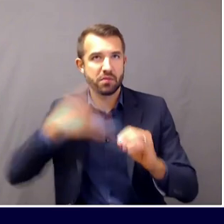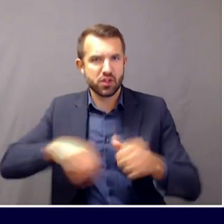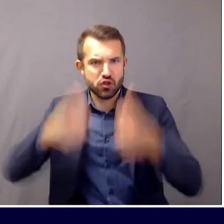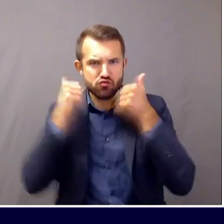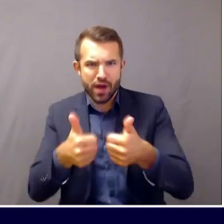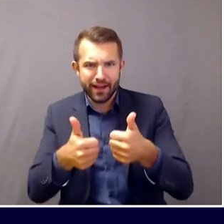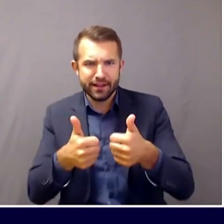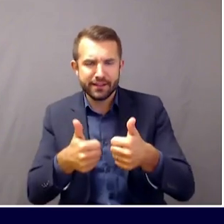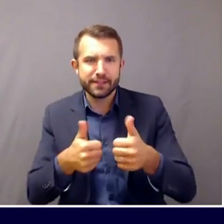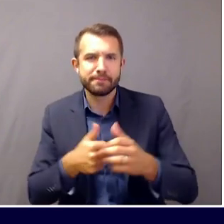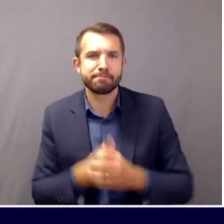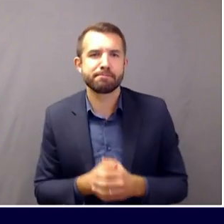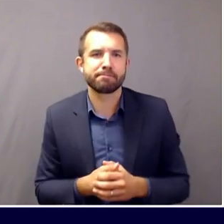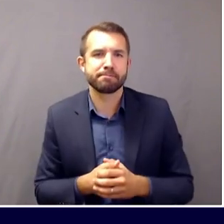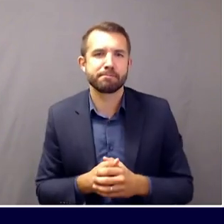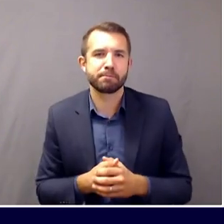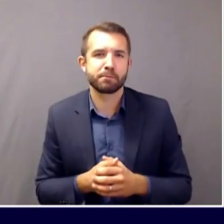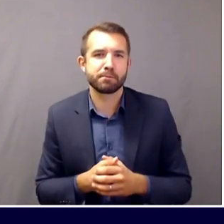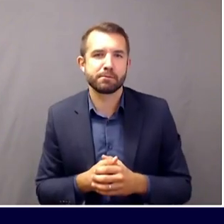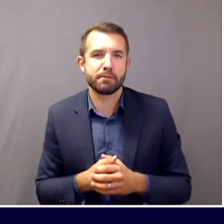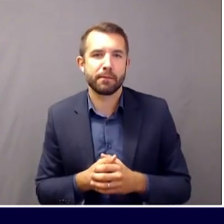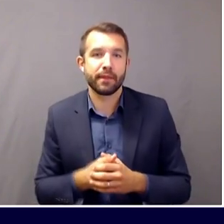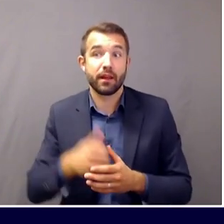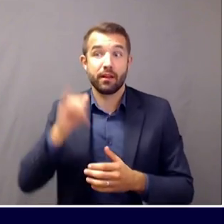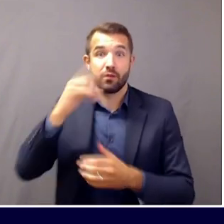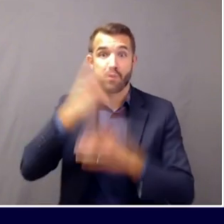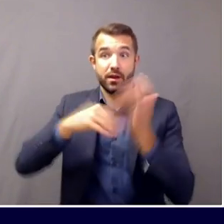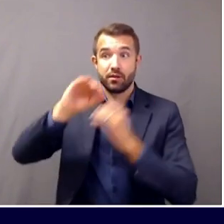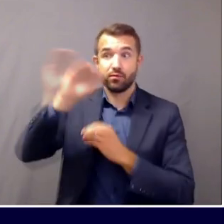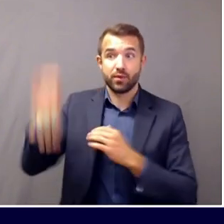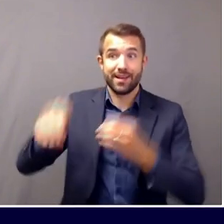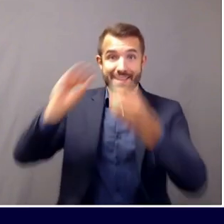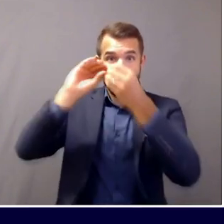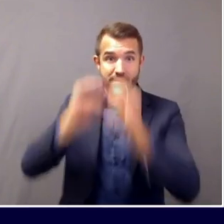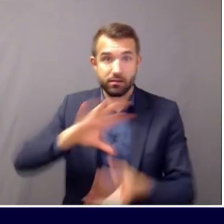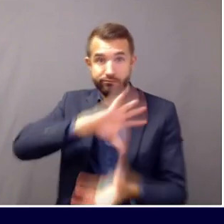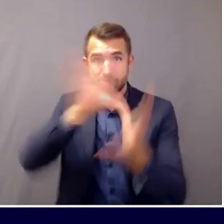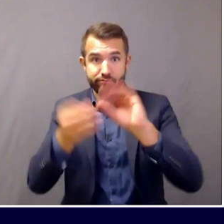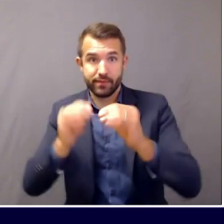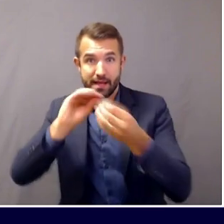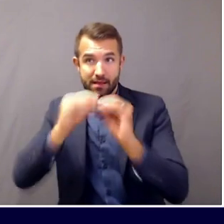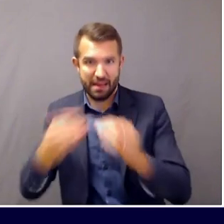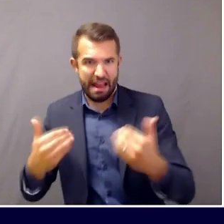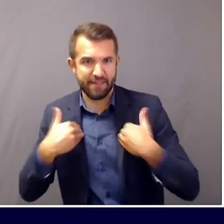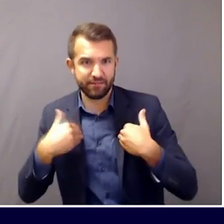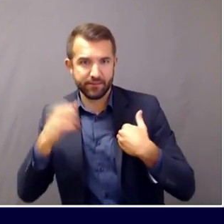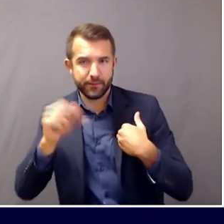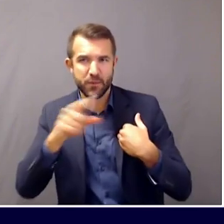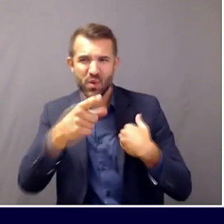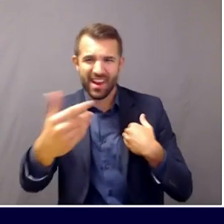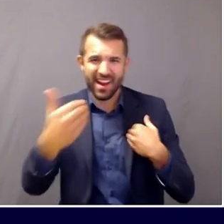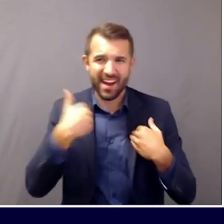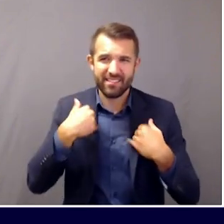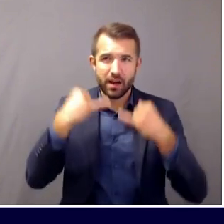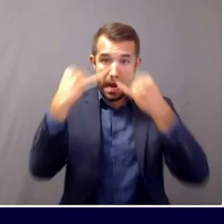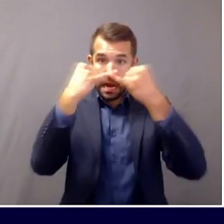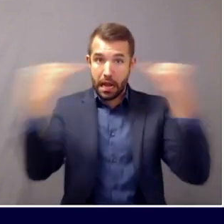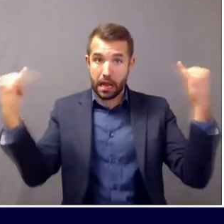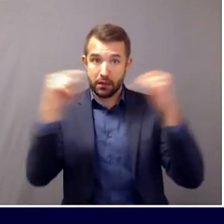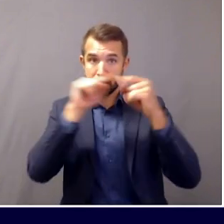and the number of cases, is there a threshold that the state is looking to achieve before bars and other